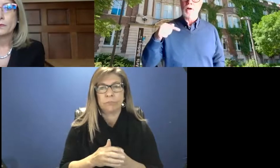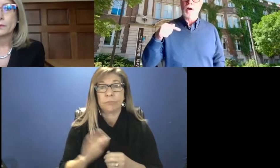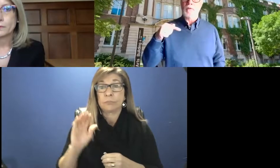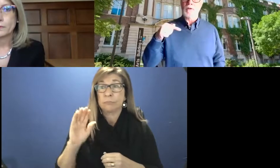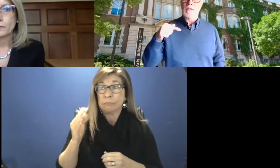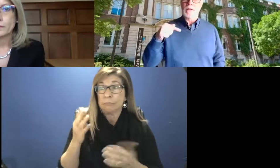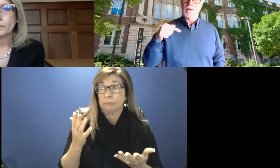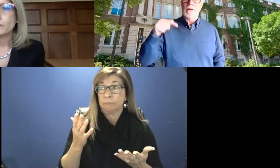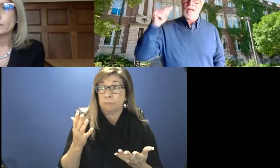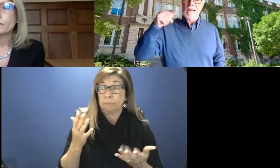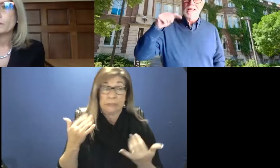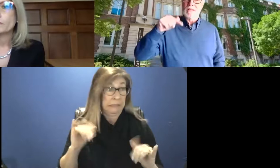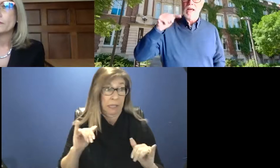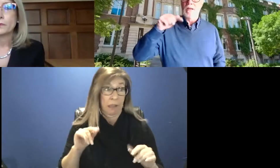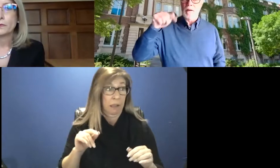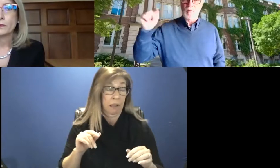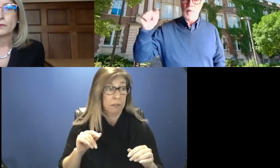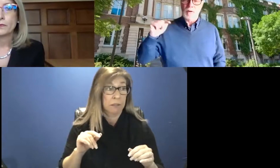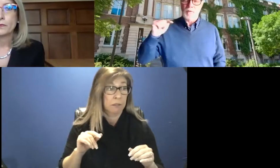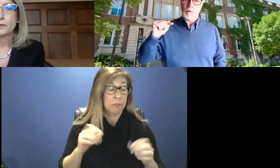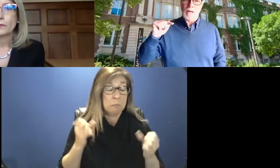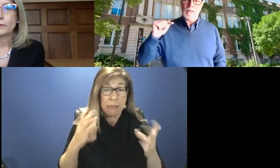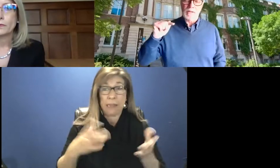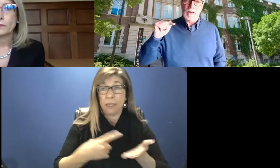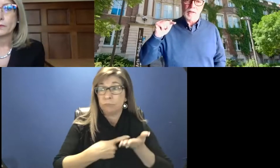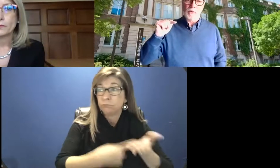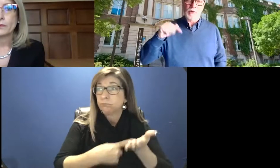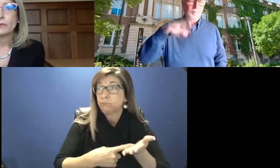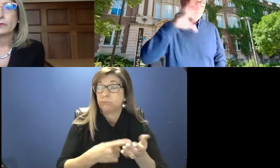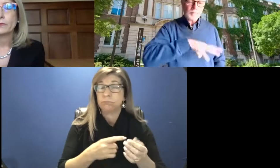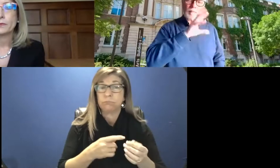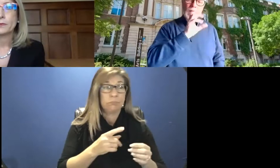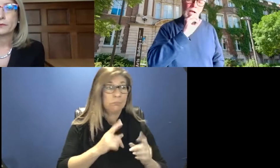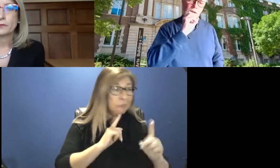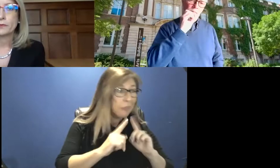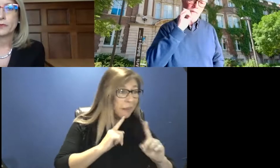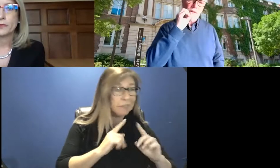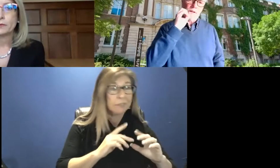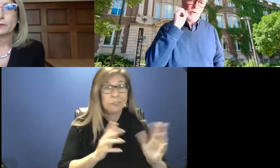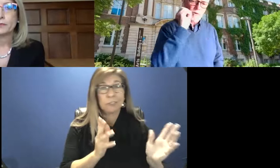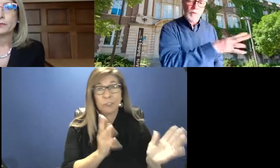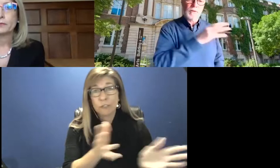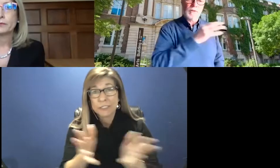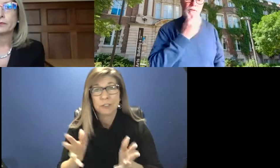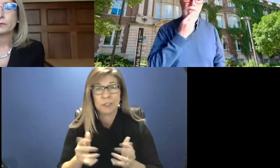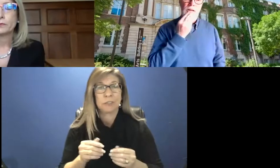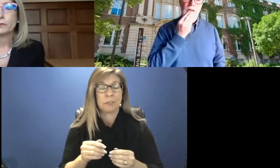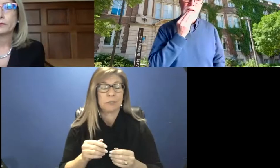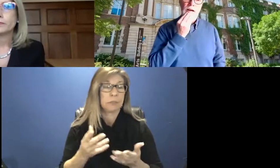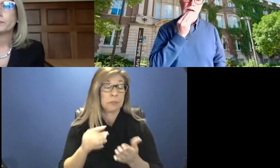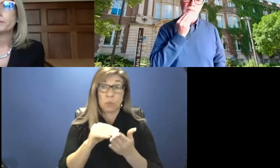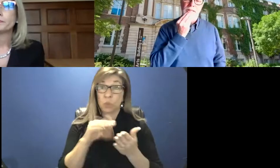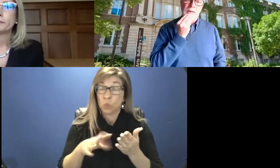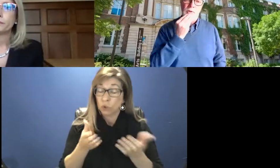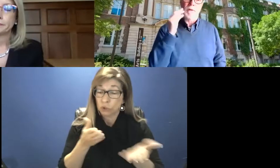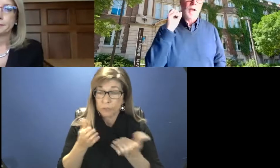conversations in a number of different places, including, um, the student services, um,